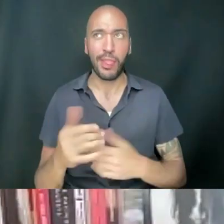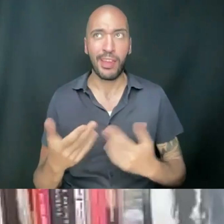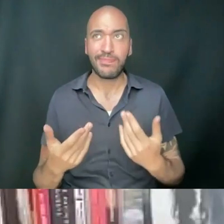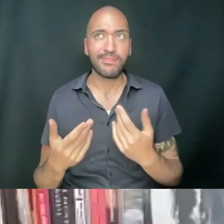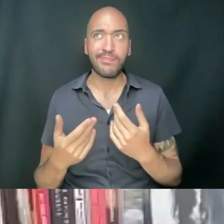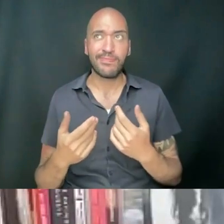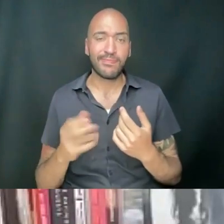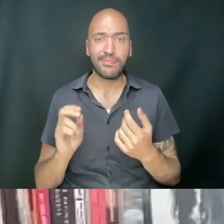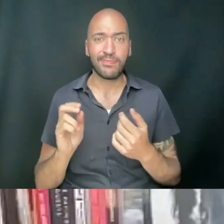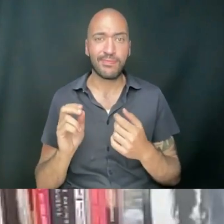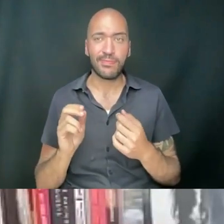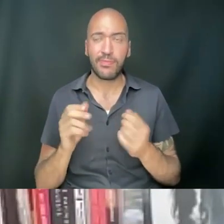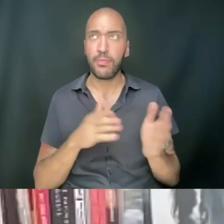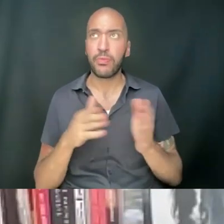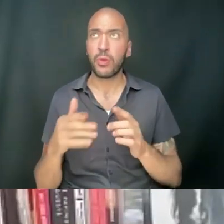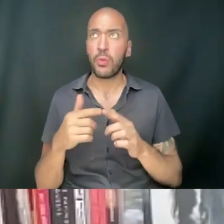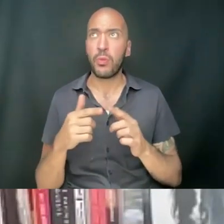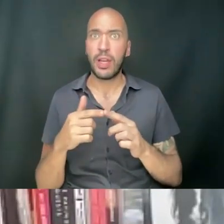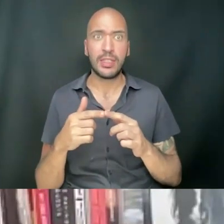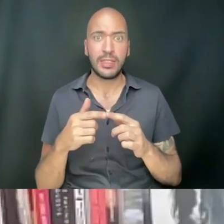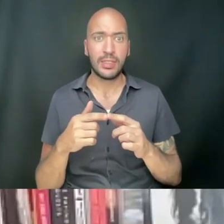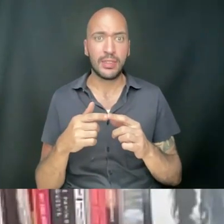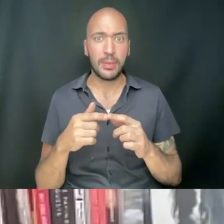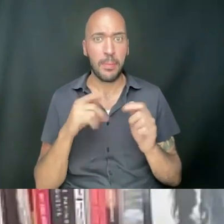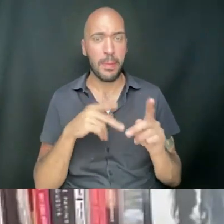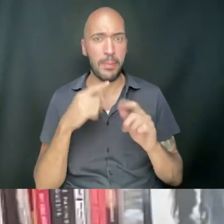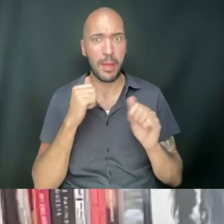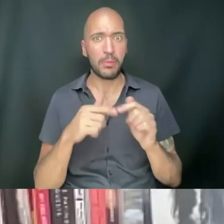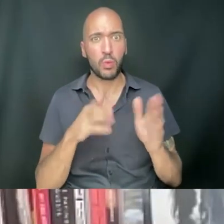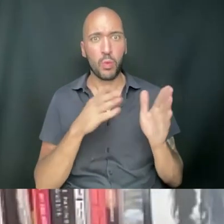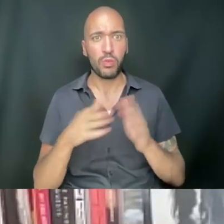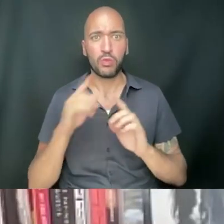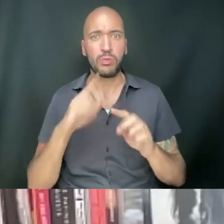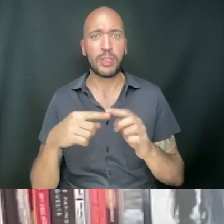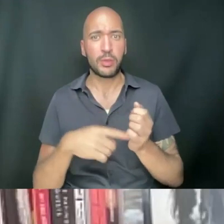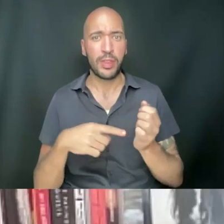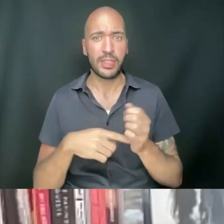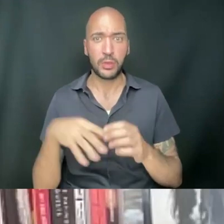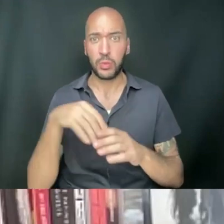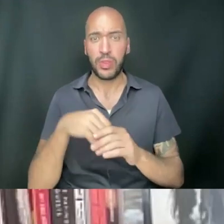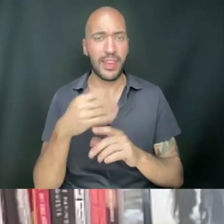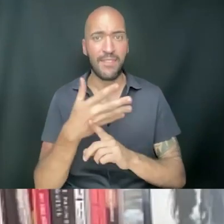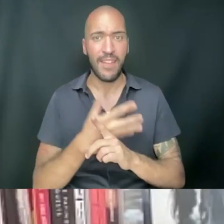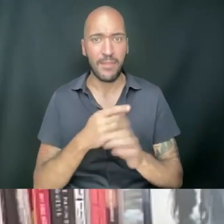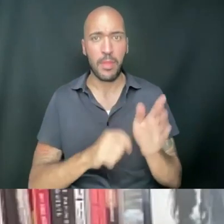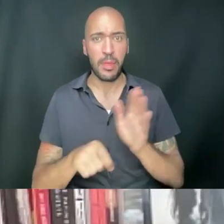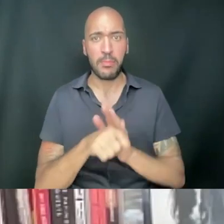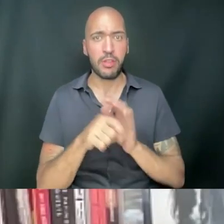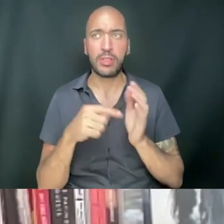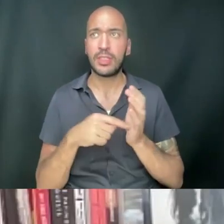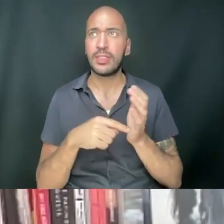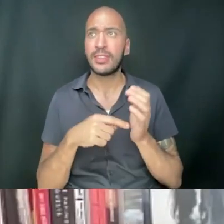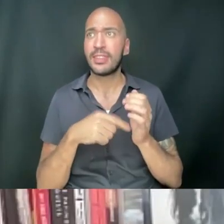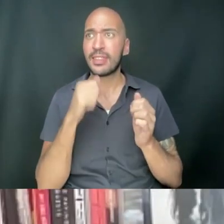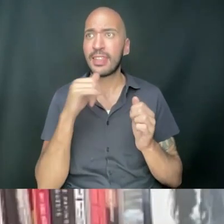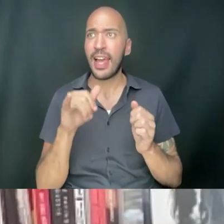oh no, like the ways people have been to organize, been able to organize and respond to this, like within a five month period, is unlike